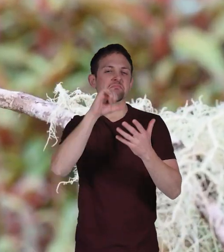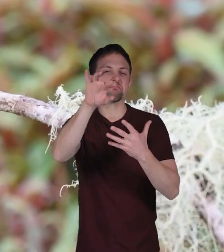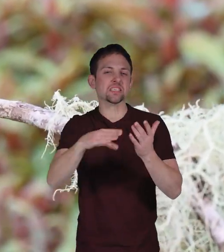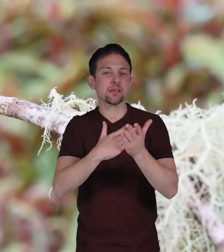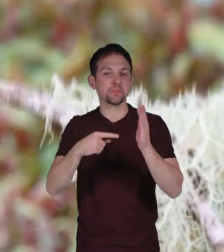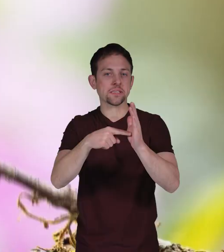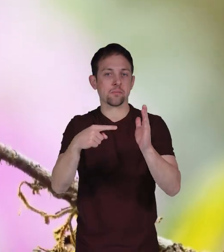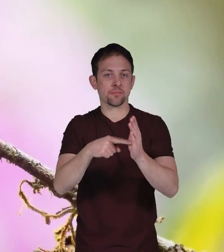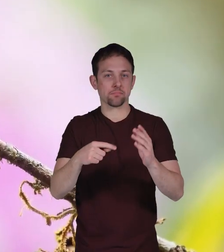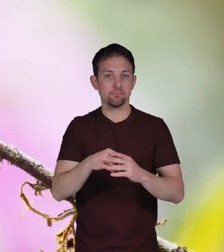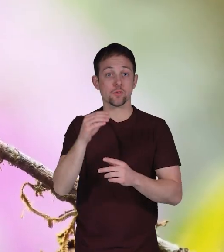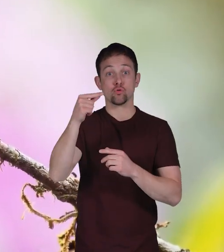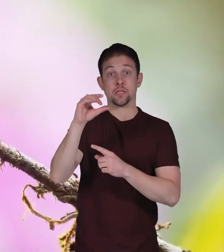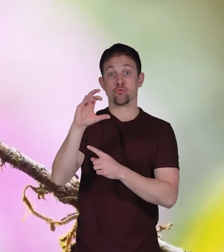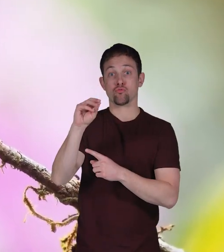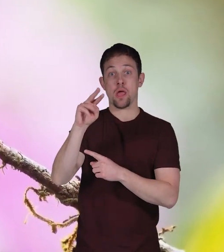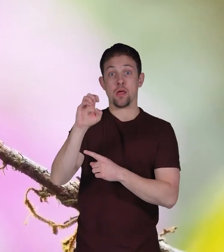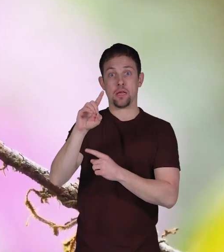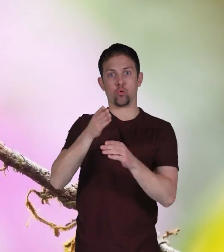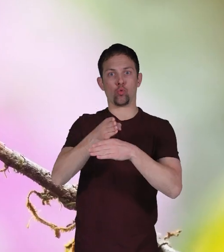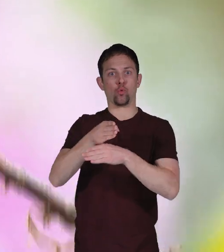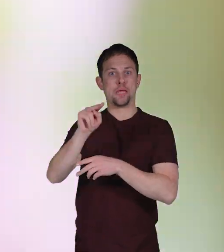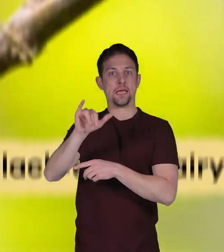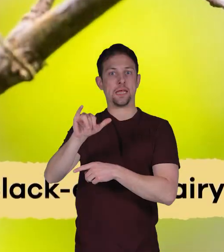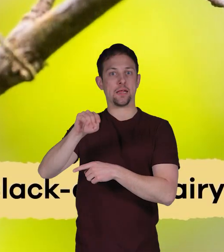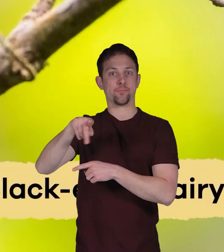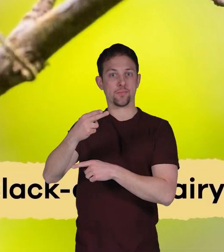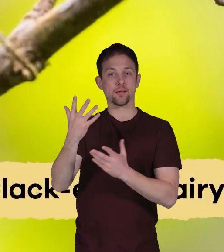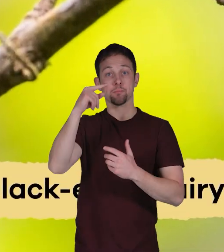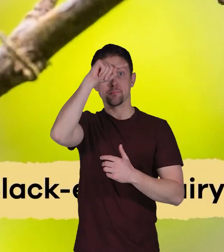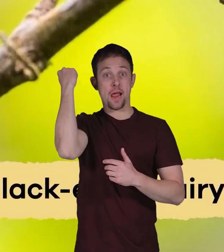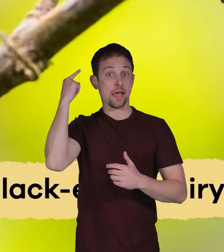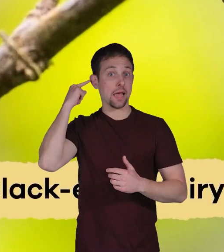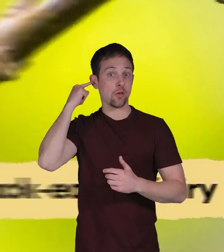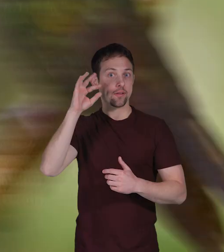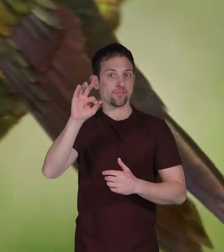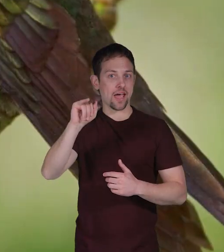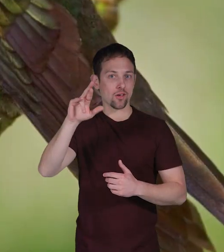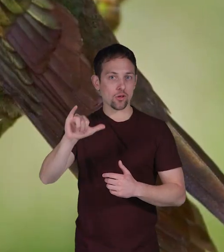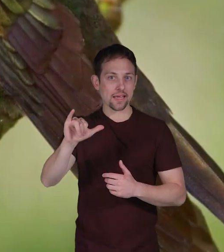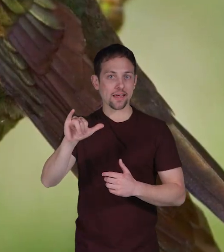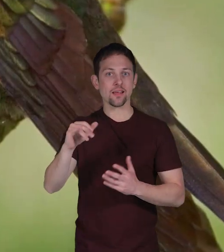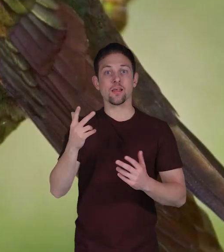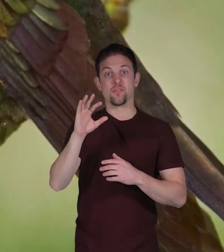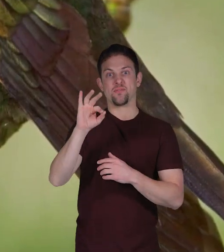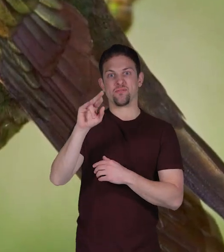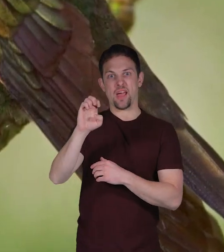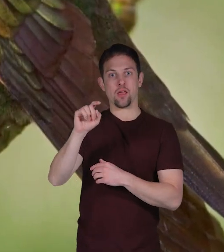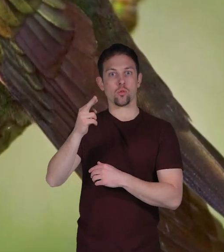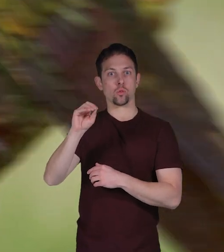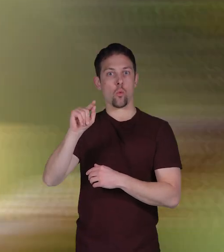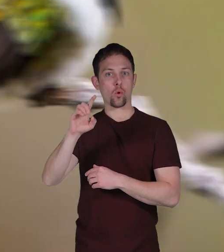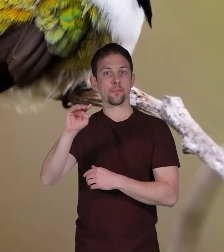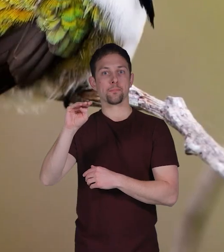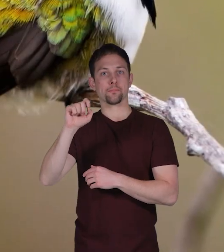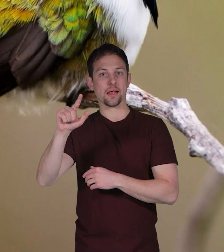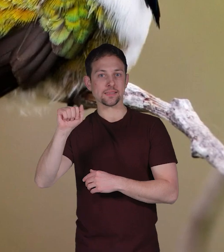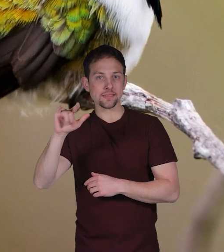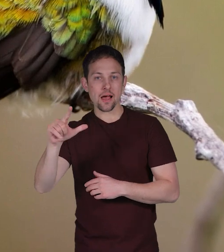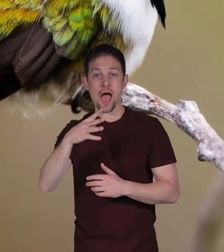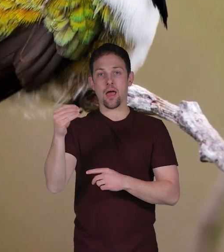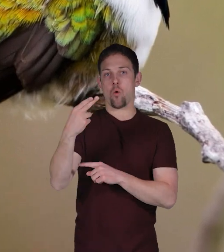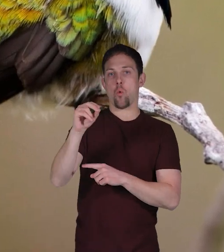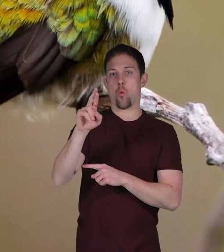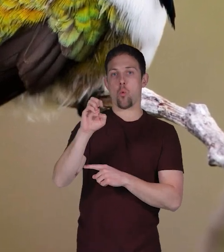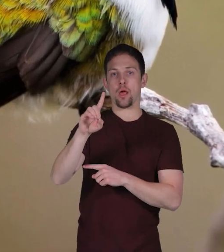are some examples. Green-crowned wood nymph. Black-eared fairy. Fire-throated metal tail. And the